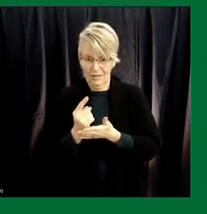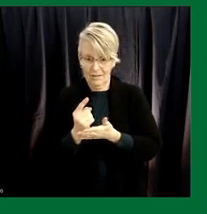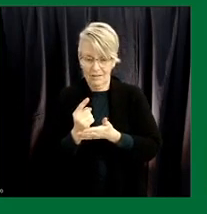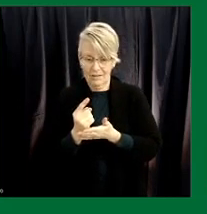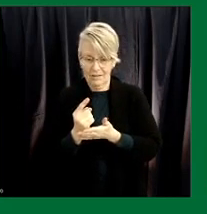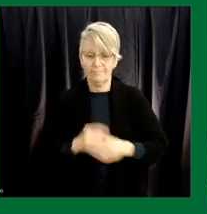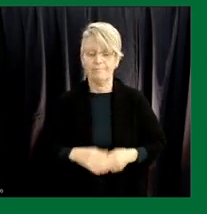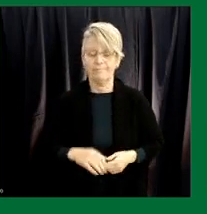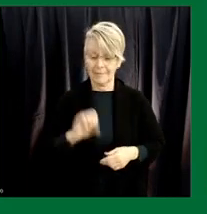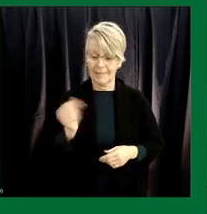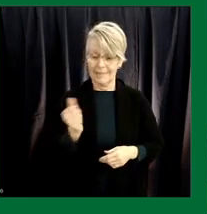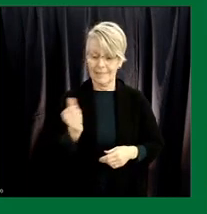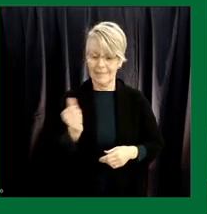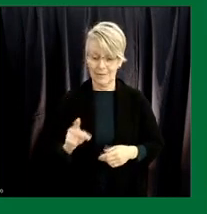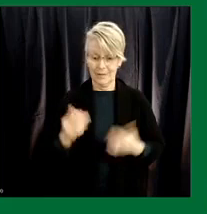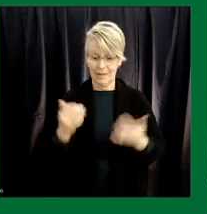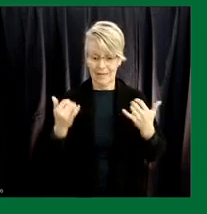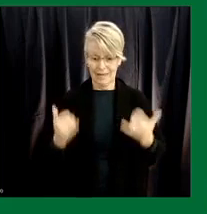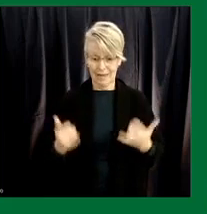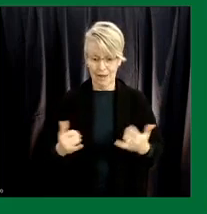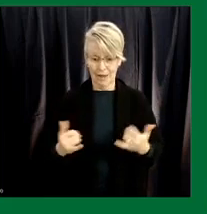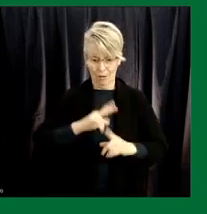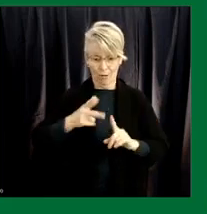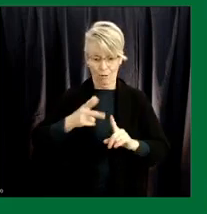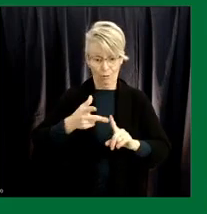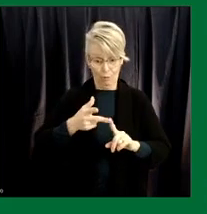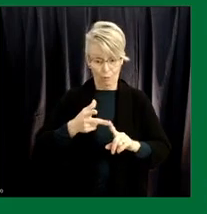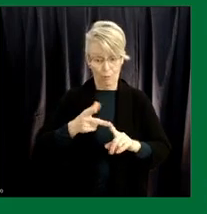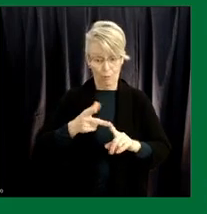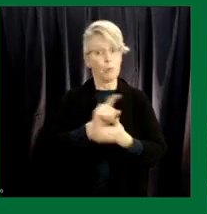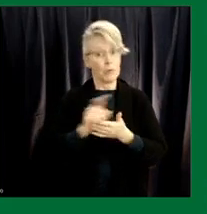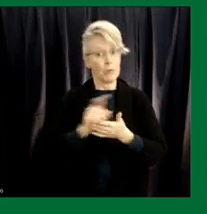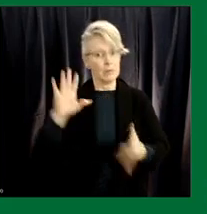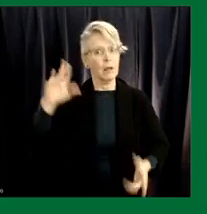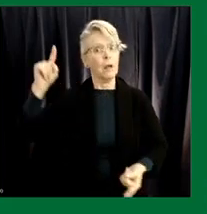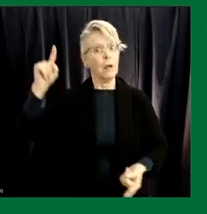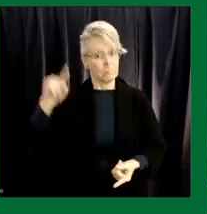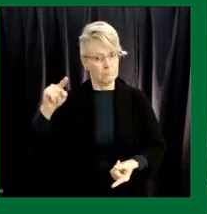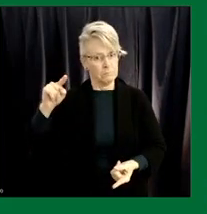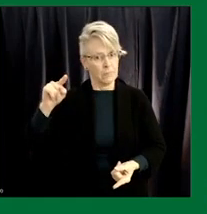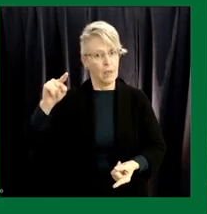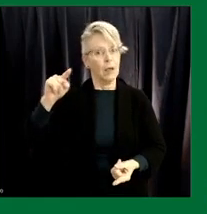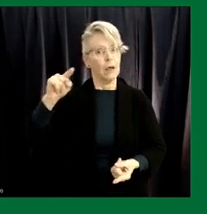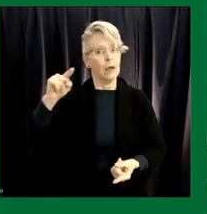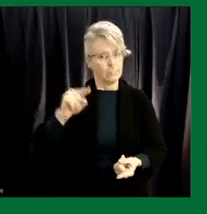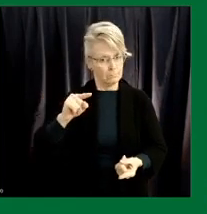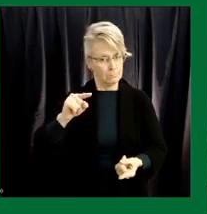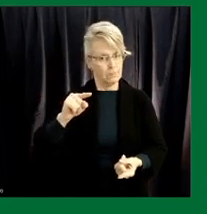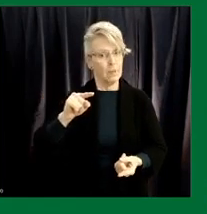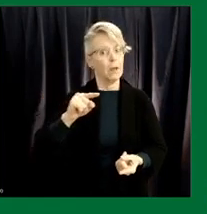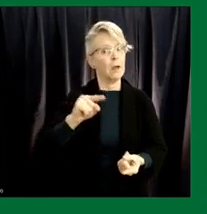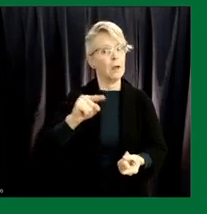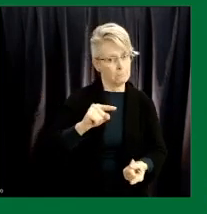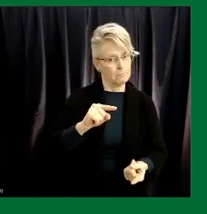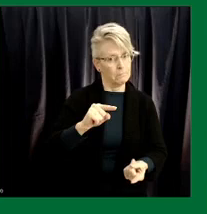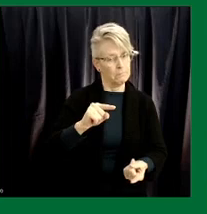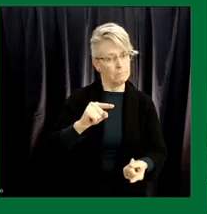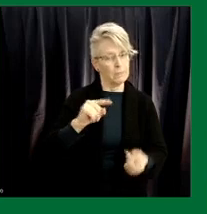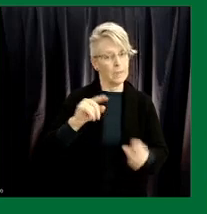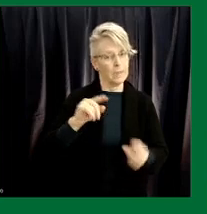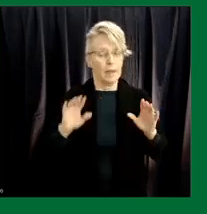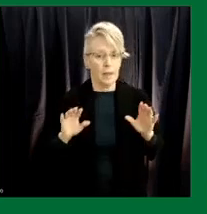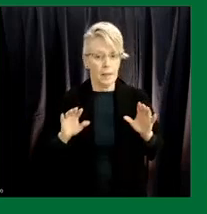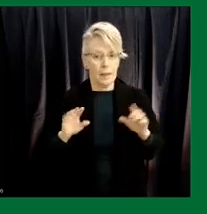Saskatchewan is now entering our third week of consistent slow decline in cases and hospitalizations. Although we did see a bit of a concerning